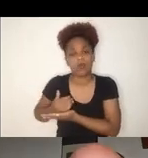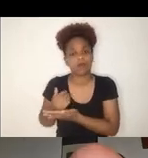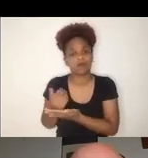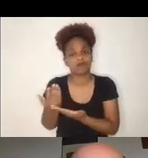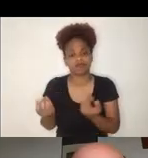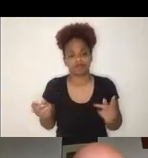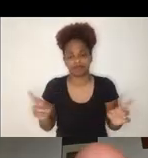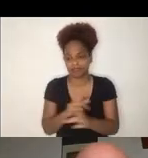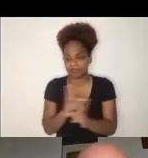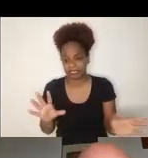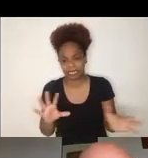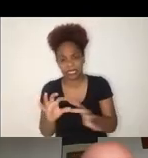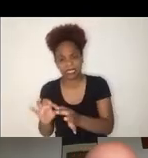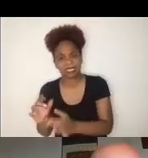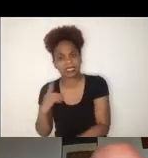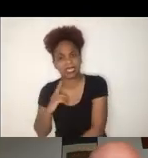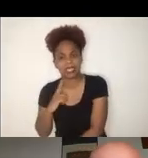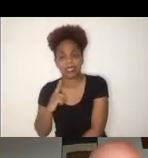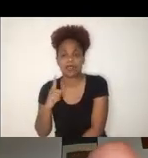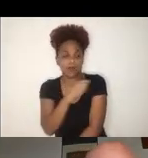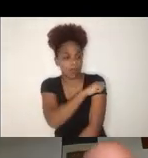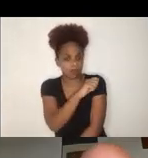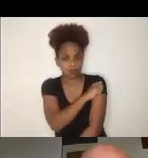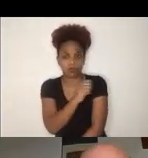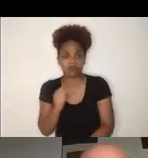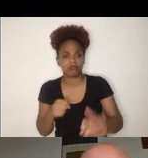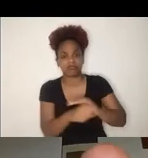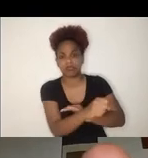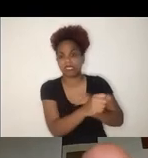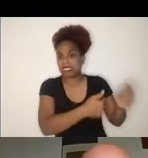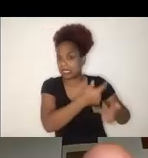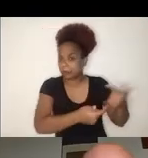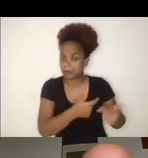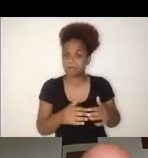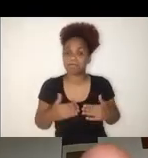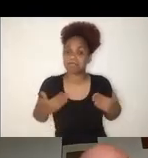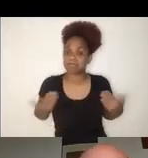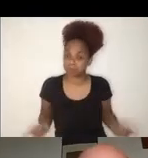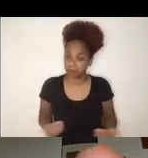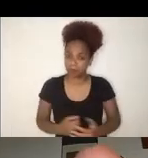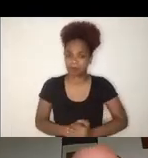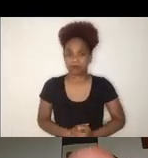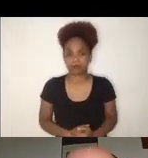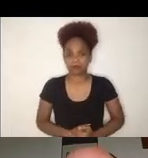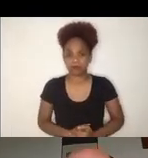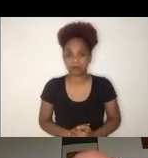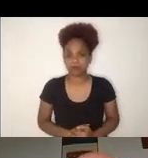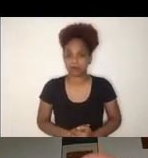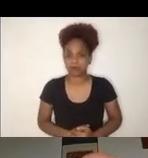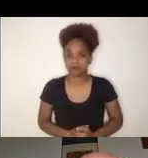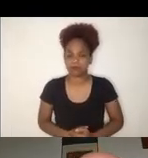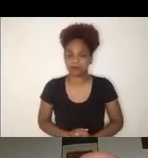number of people who fall between school and employment, the are neither in employment nor in education.